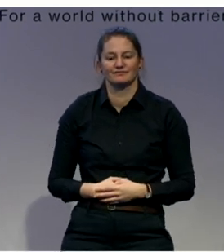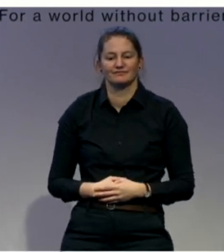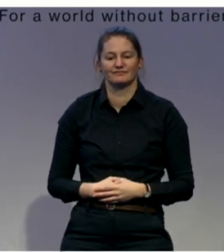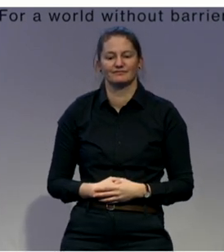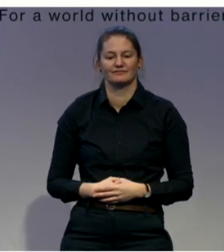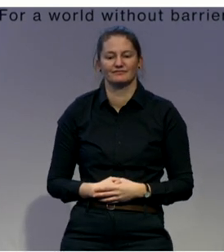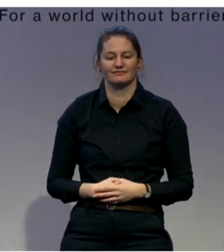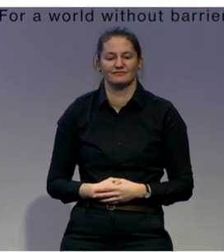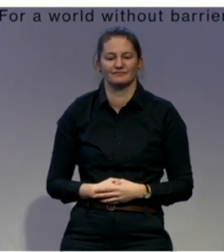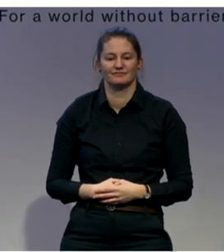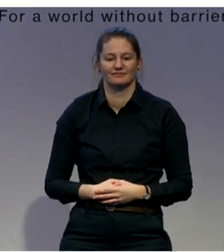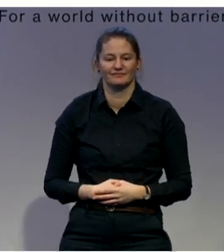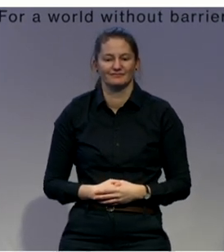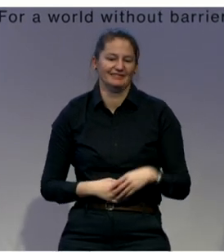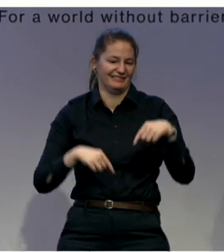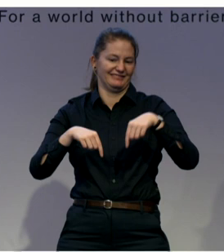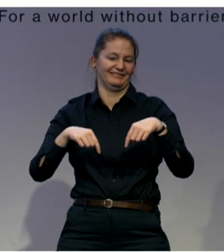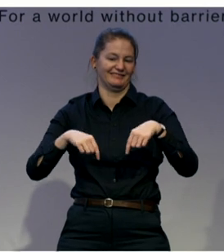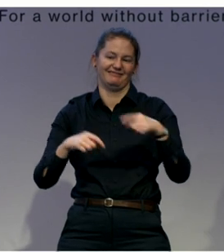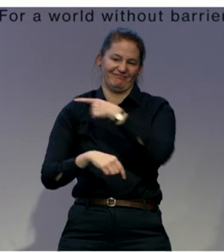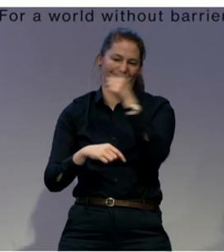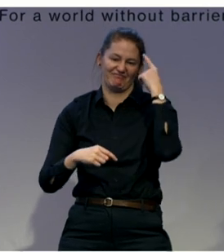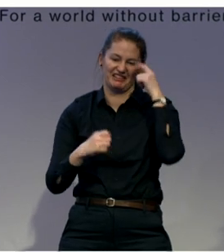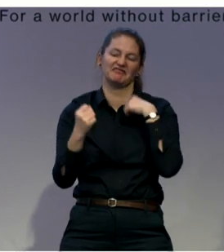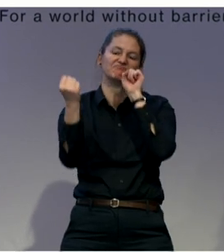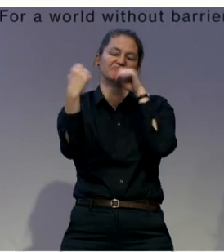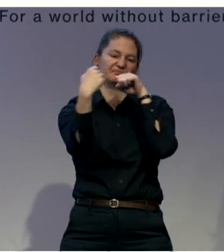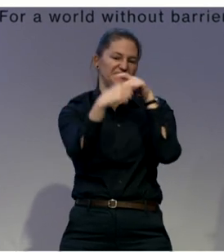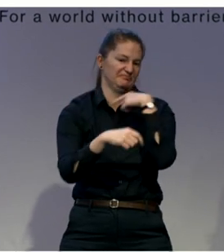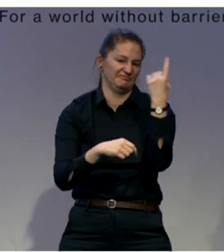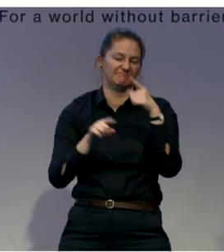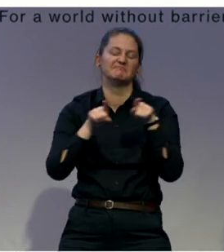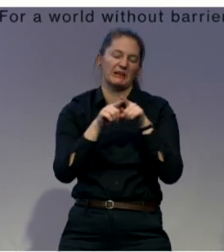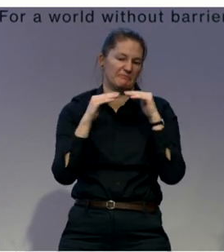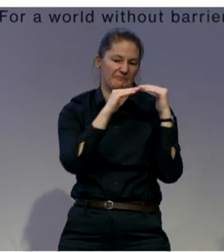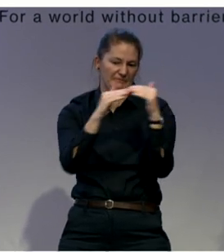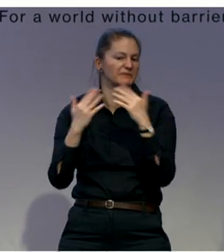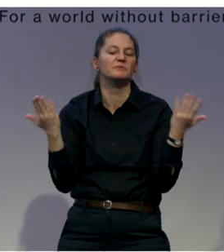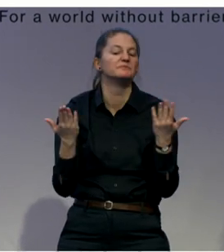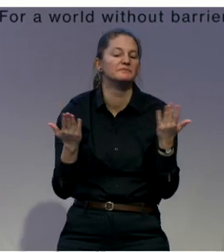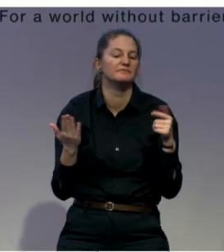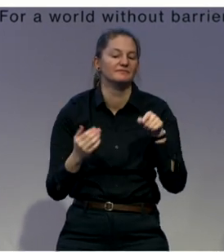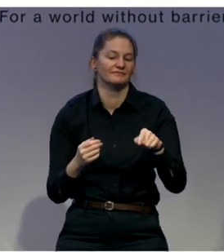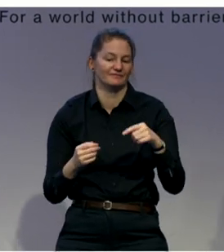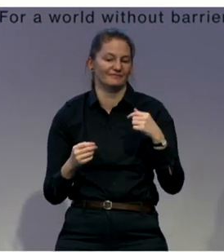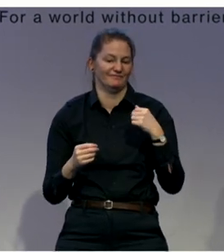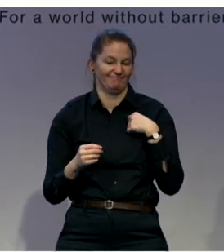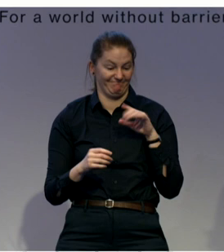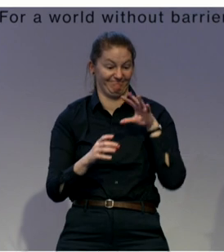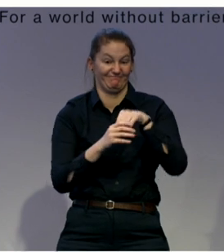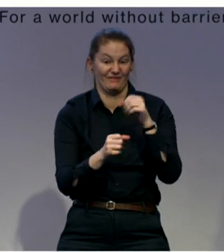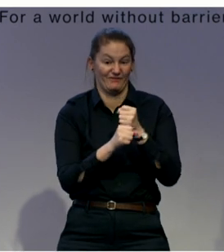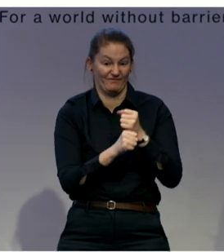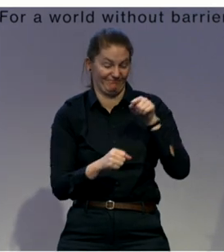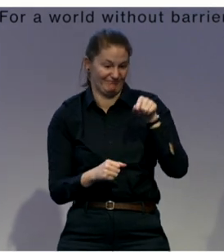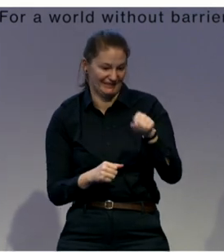will agree with. And these are countries we work in. So, we work on seven